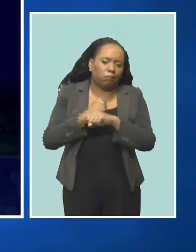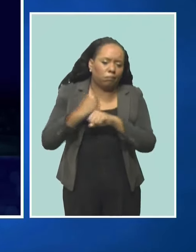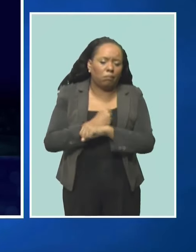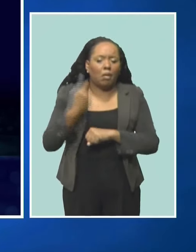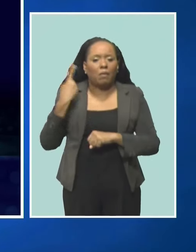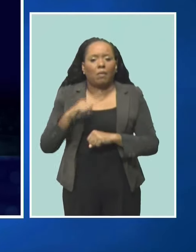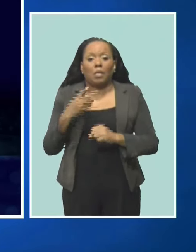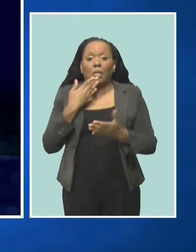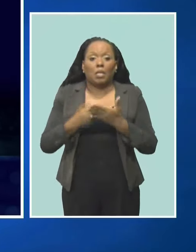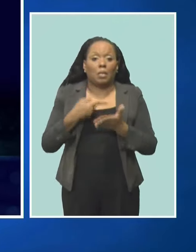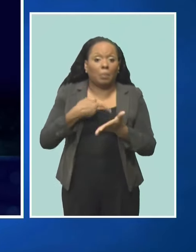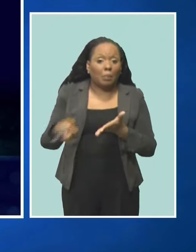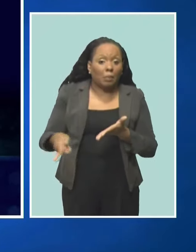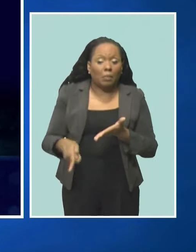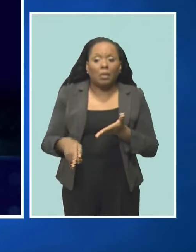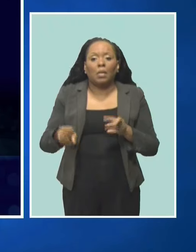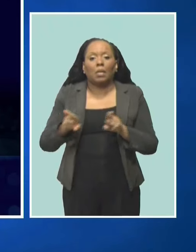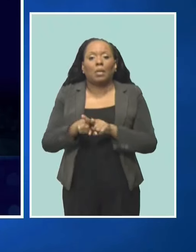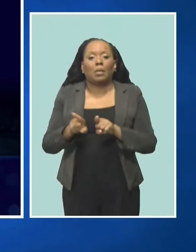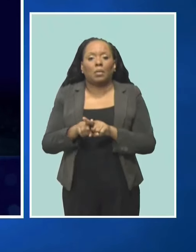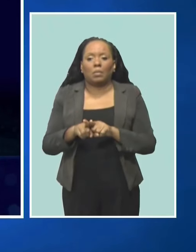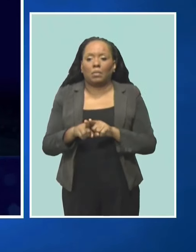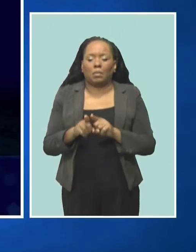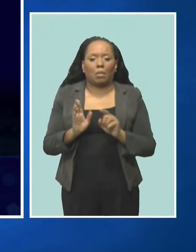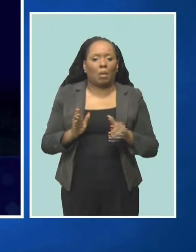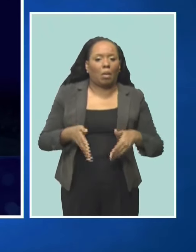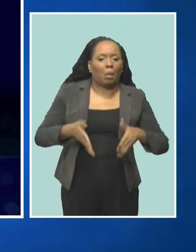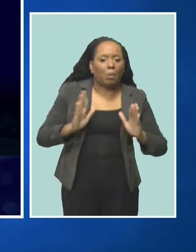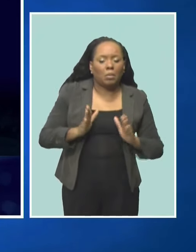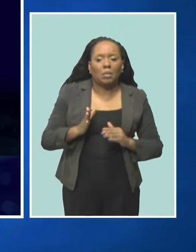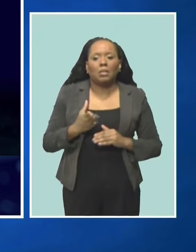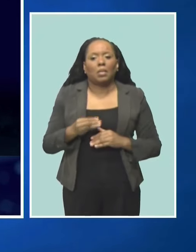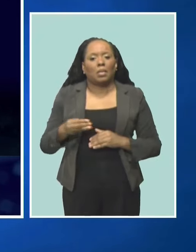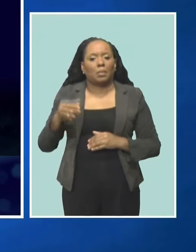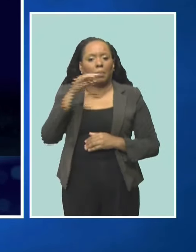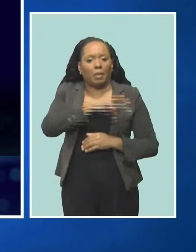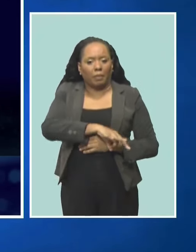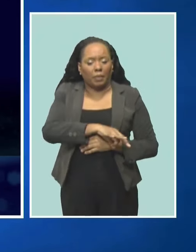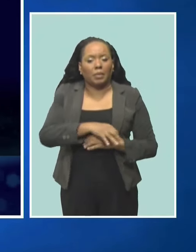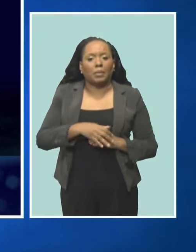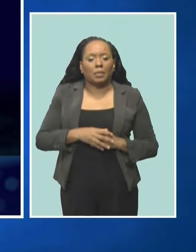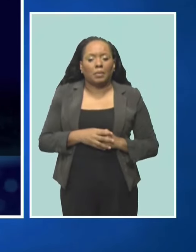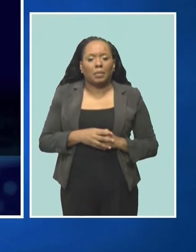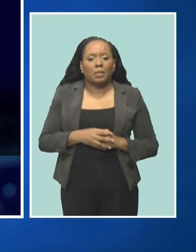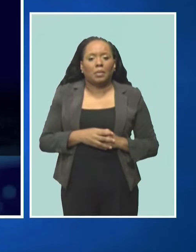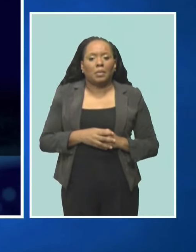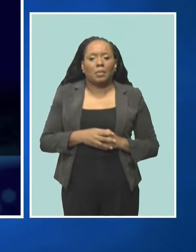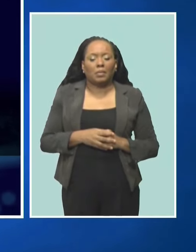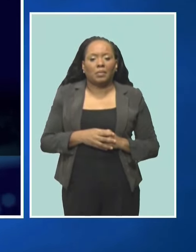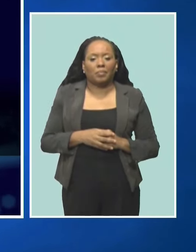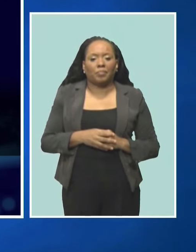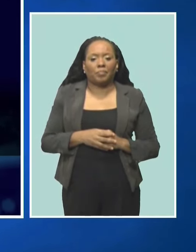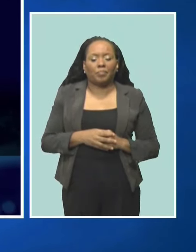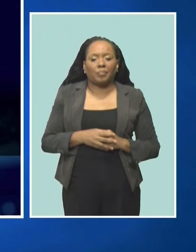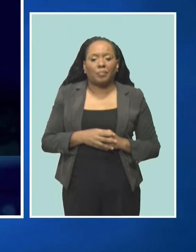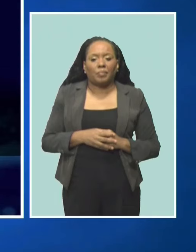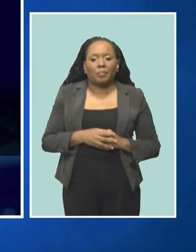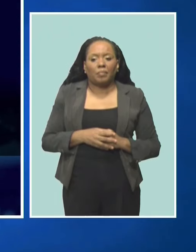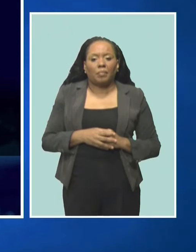salaries but also for lounges and fringe benefits. Many officers today will receive travel,